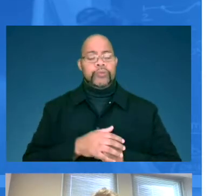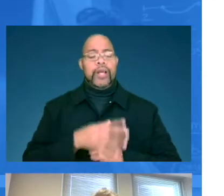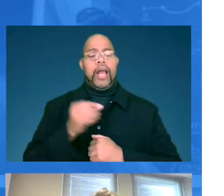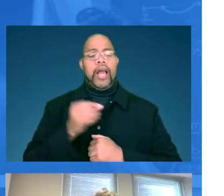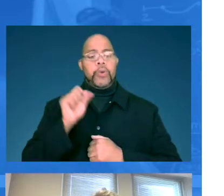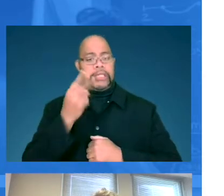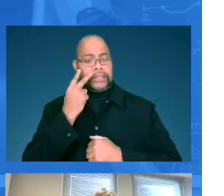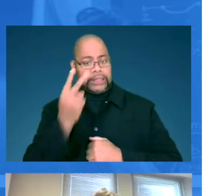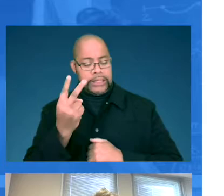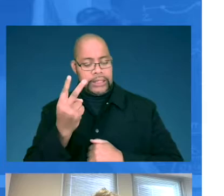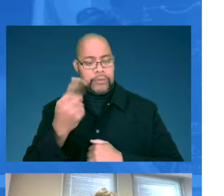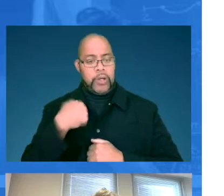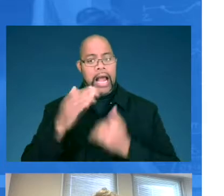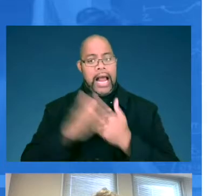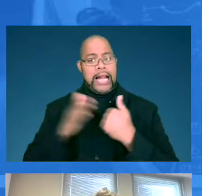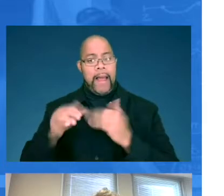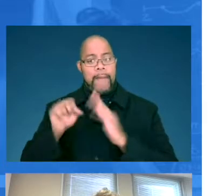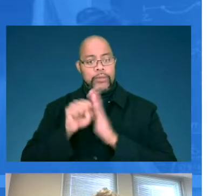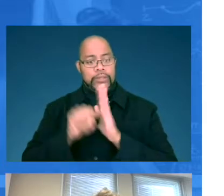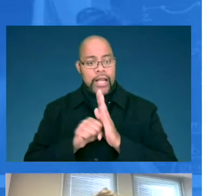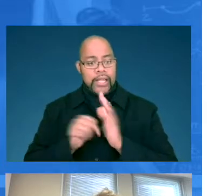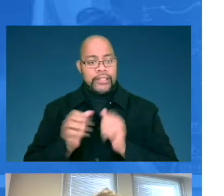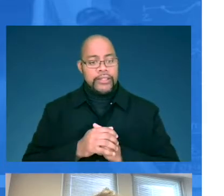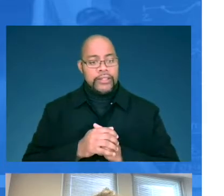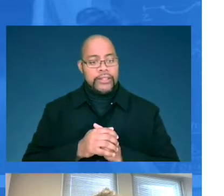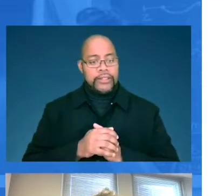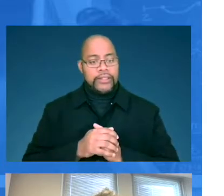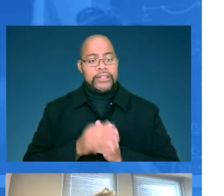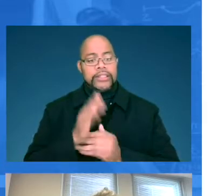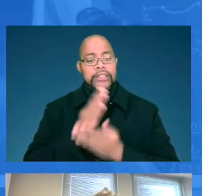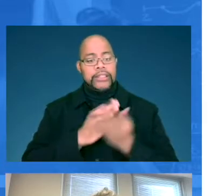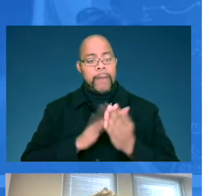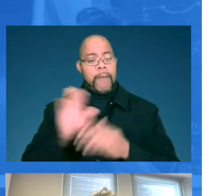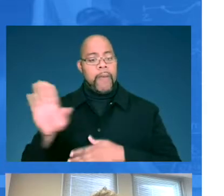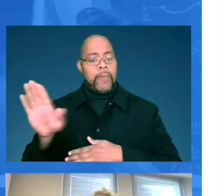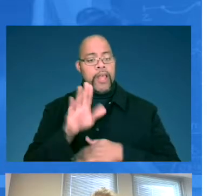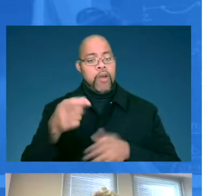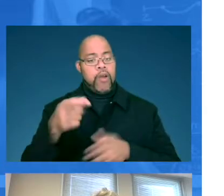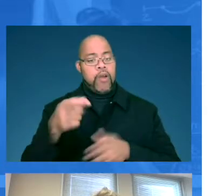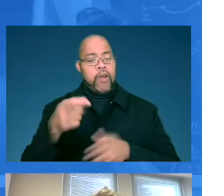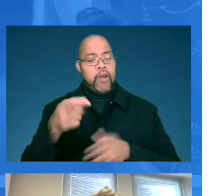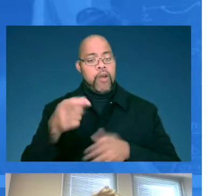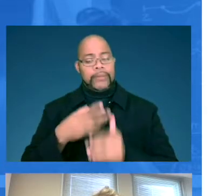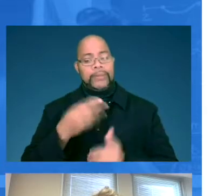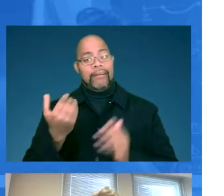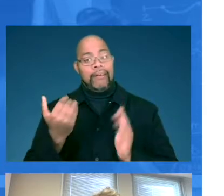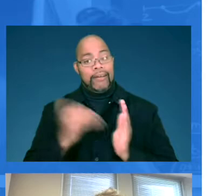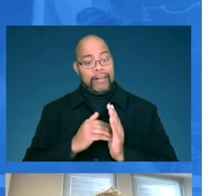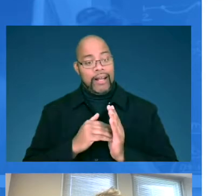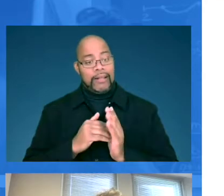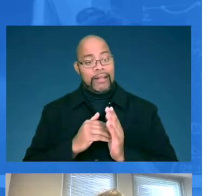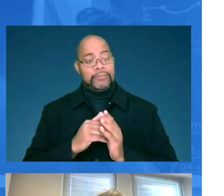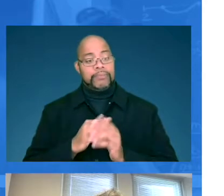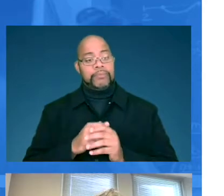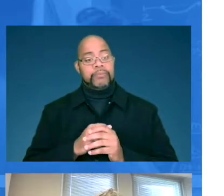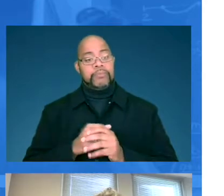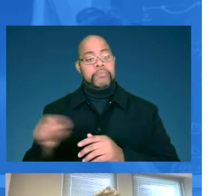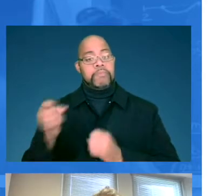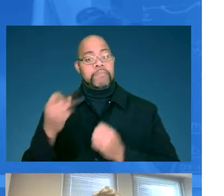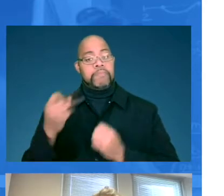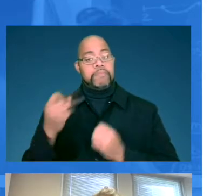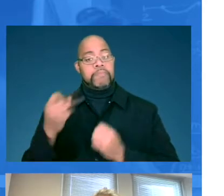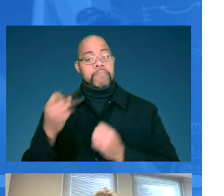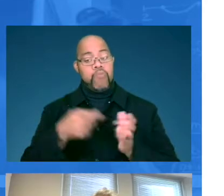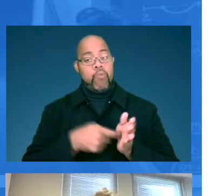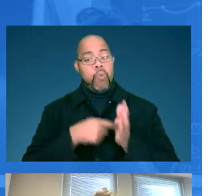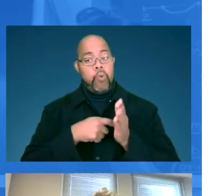And you can see our neighboring states and some of their requirements. And again, many